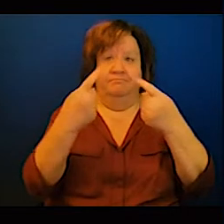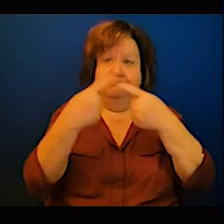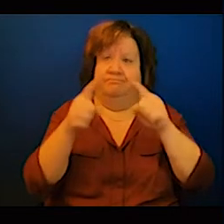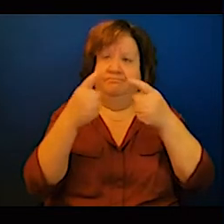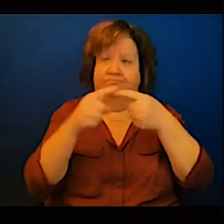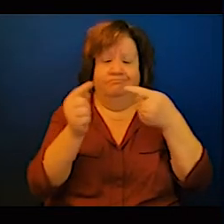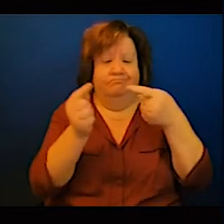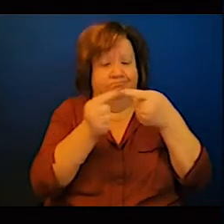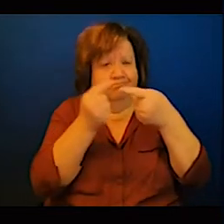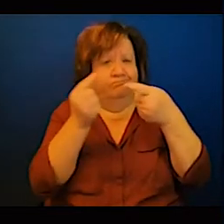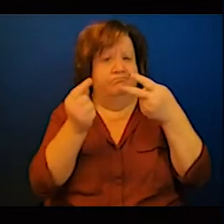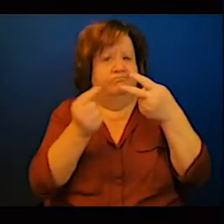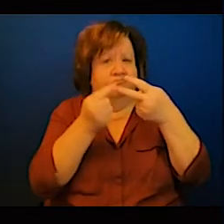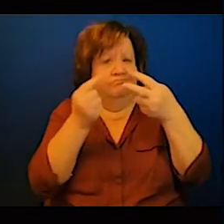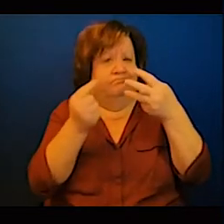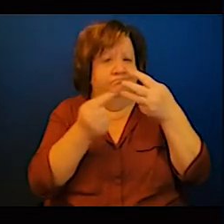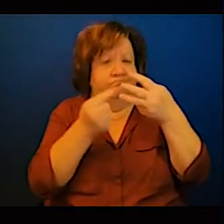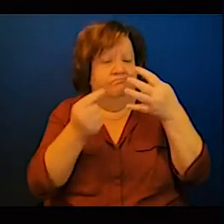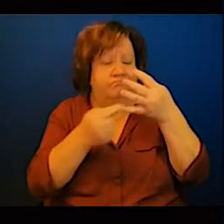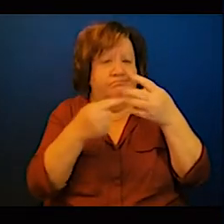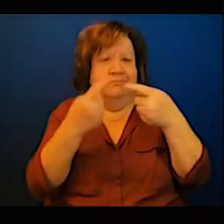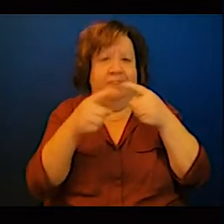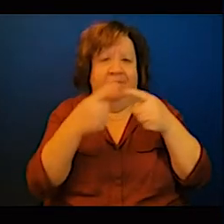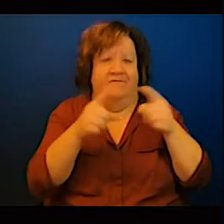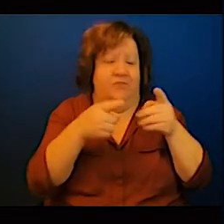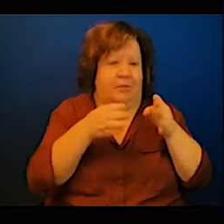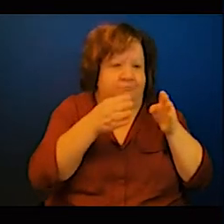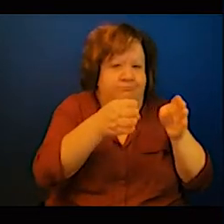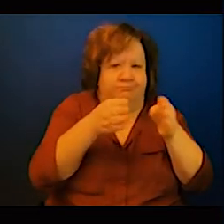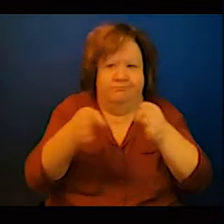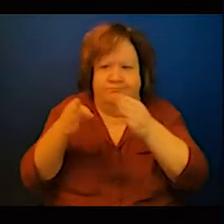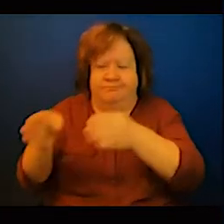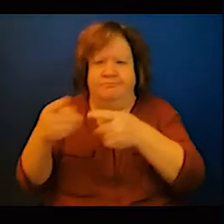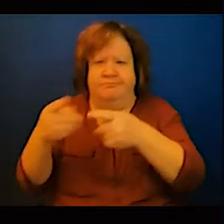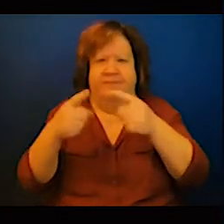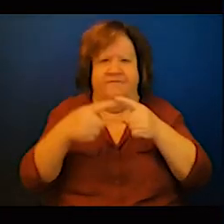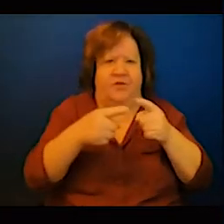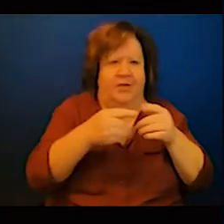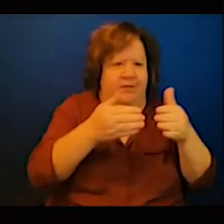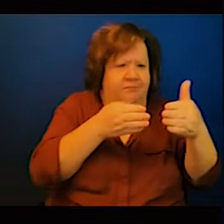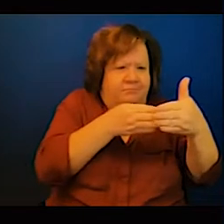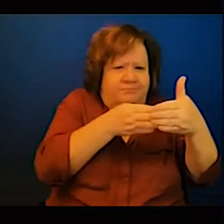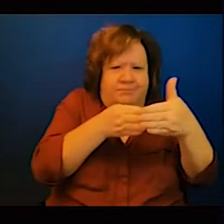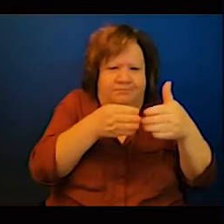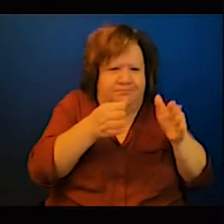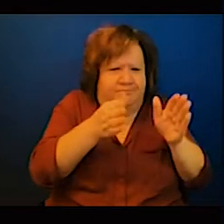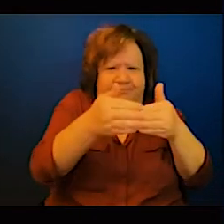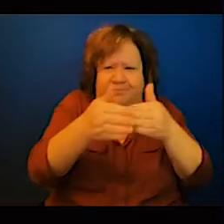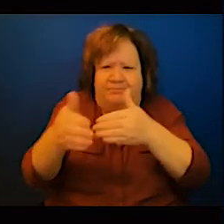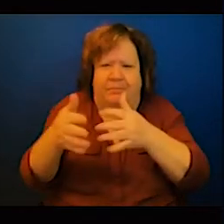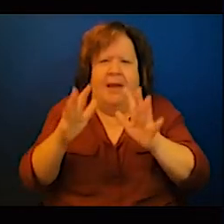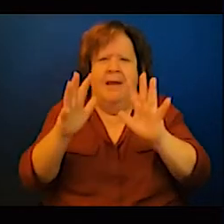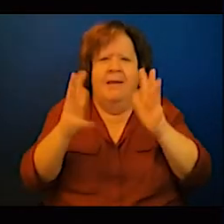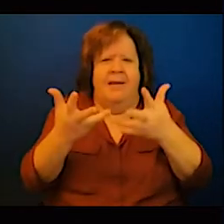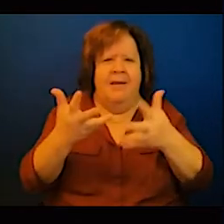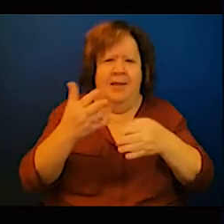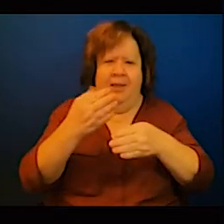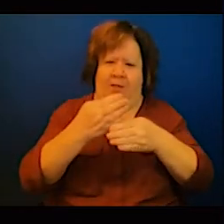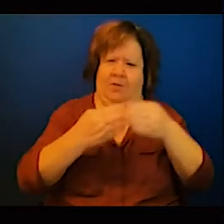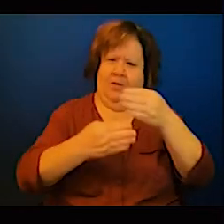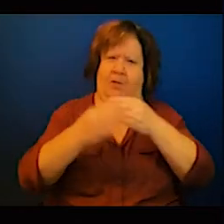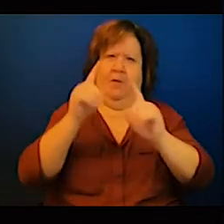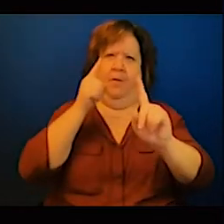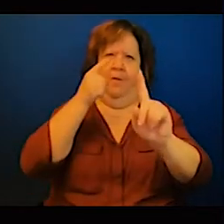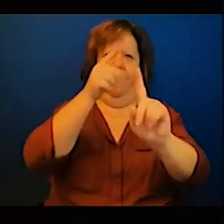So some of the aspects I may be able to dwell on in fact